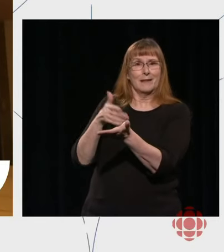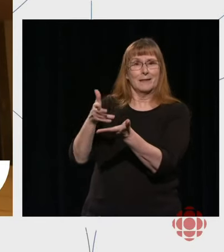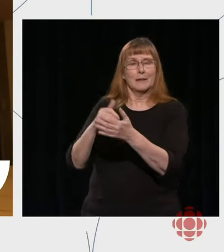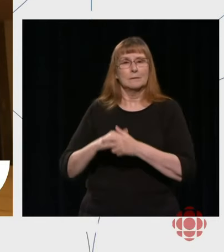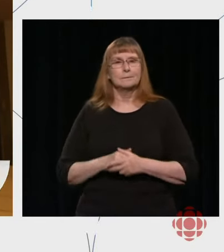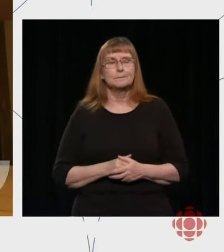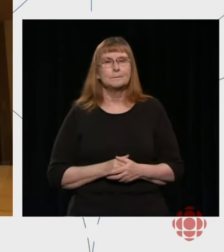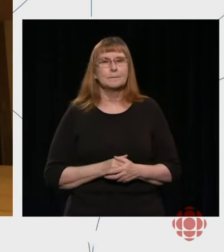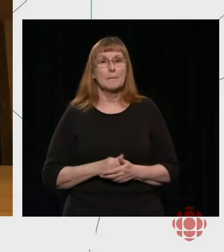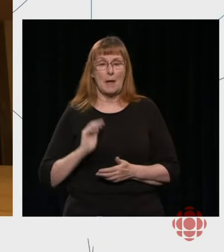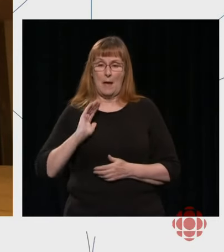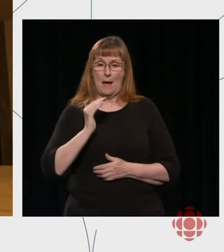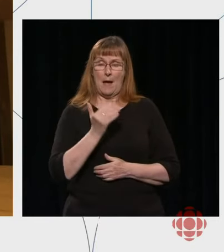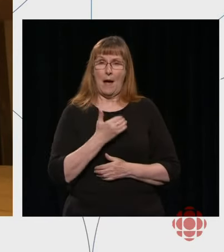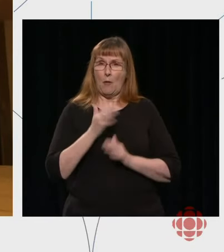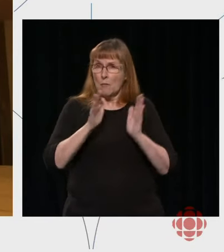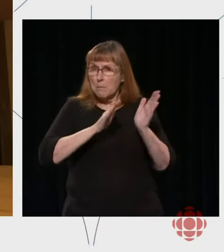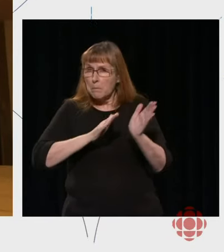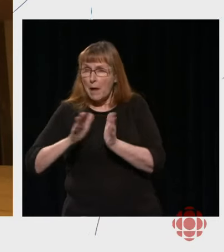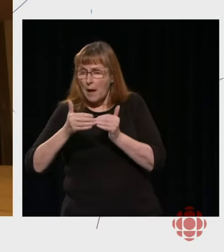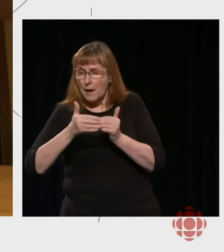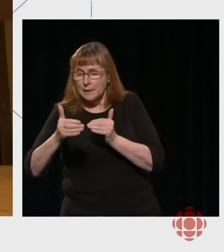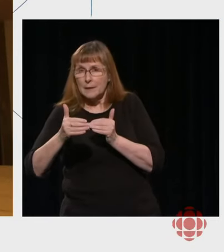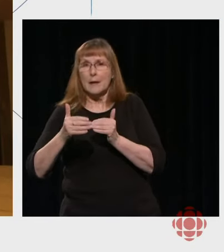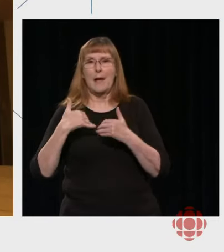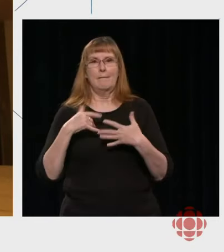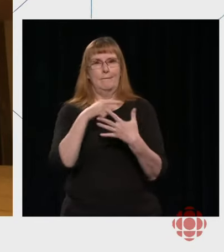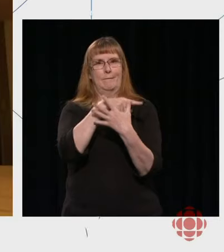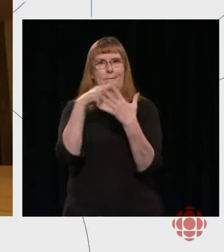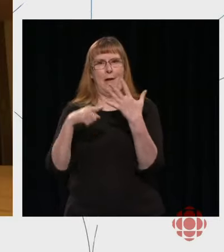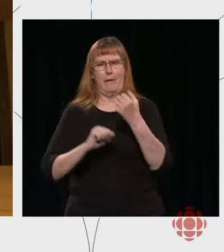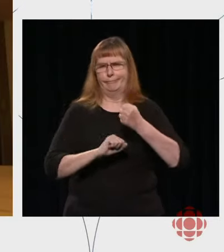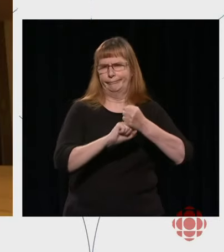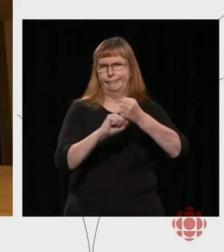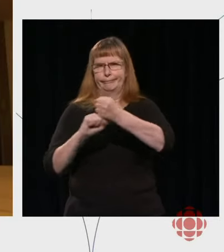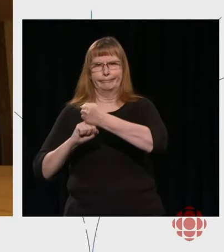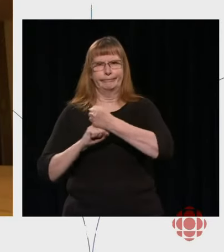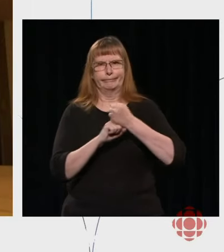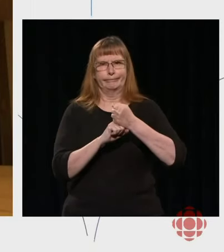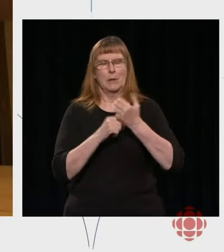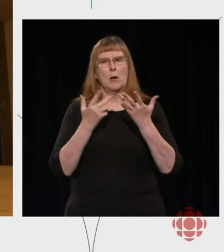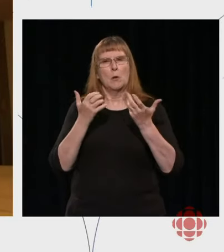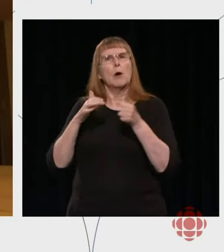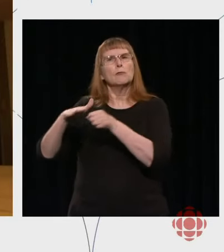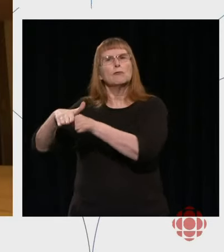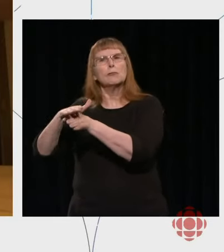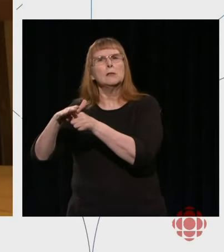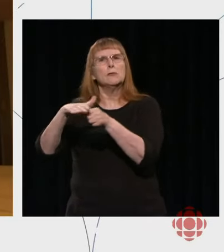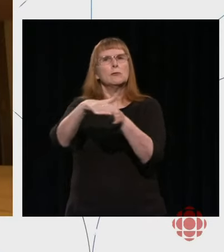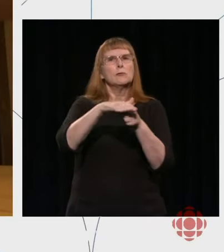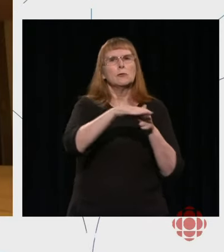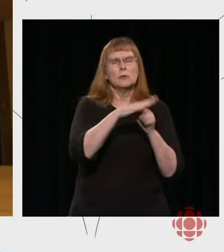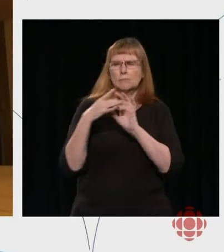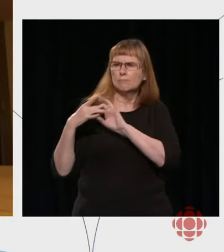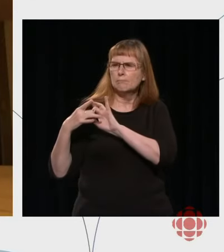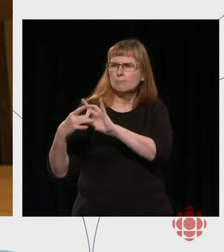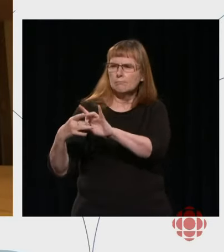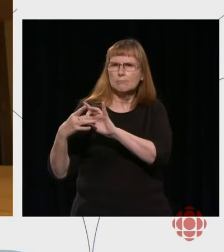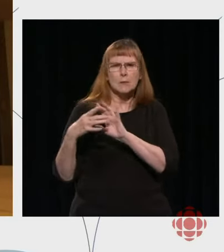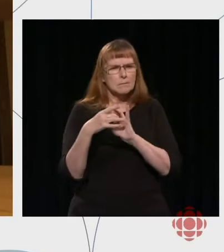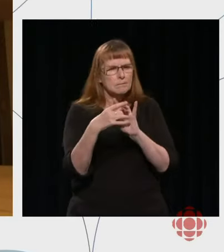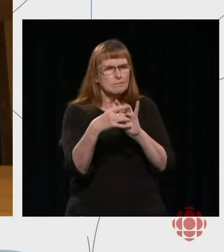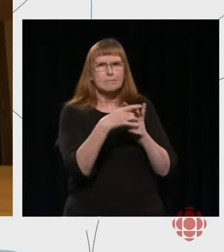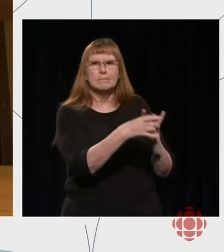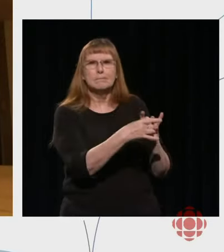of our strategic plan is to reinforce our presence in each region with citizens. And it's fundamental because it's a distinct